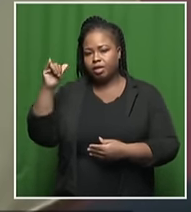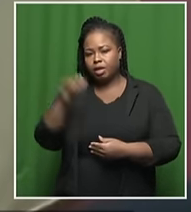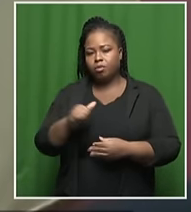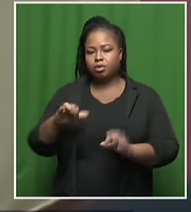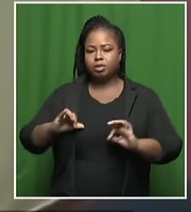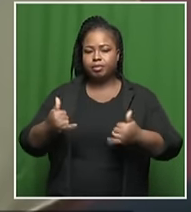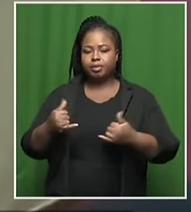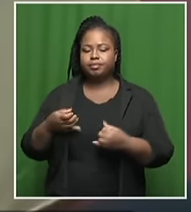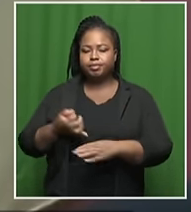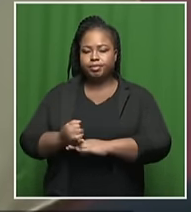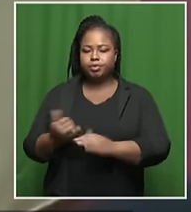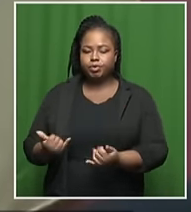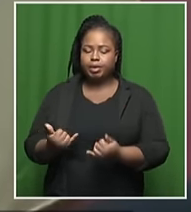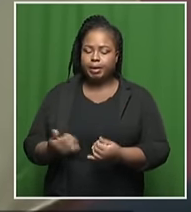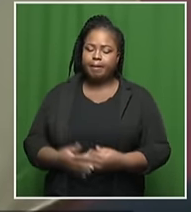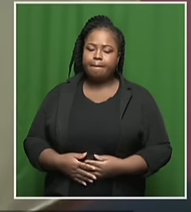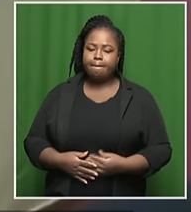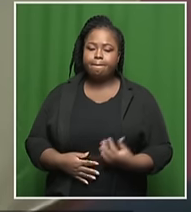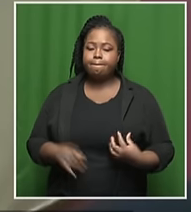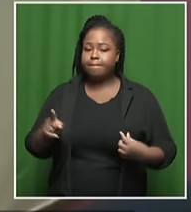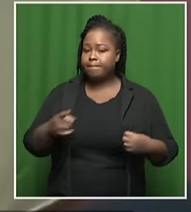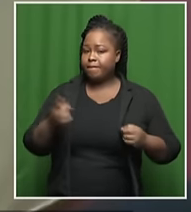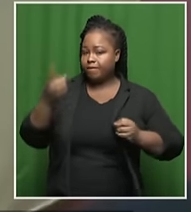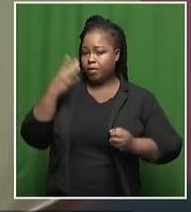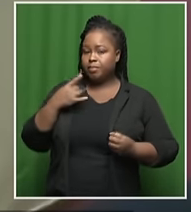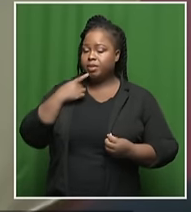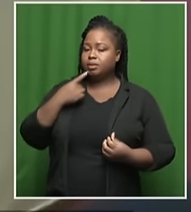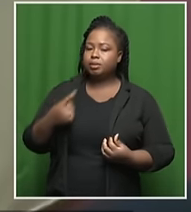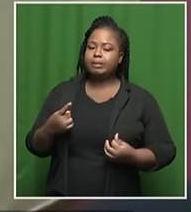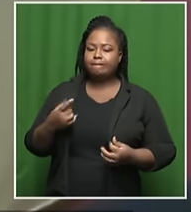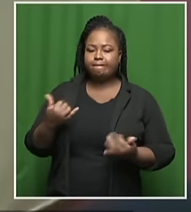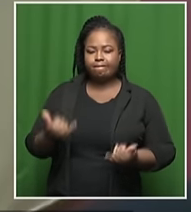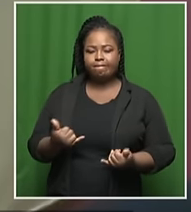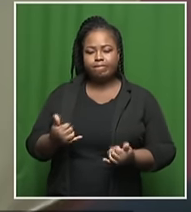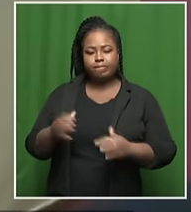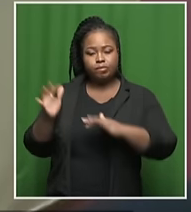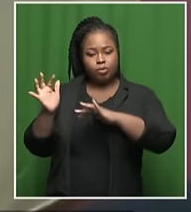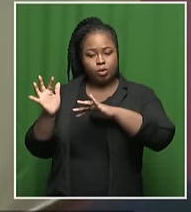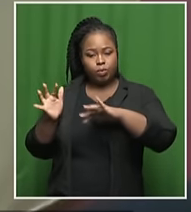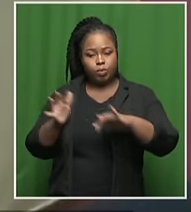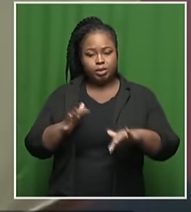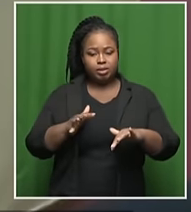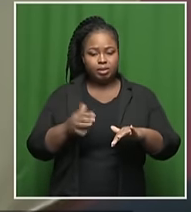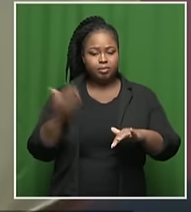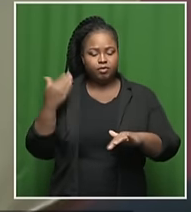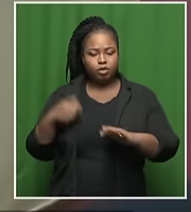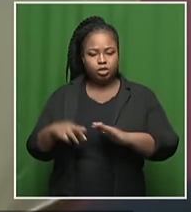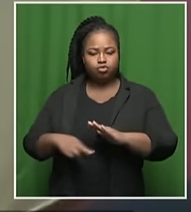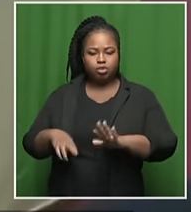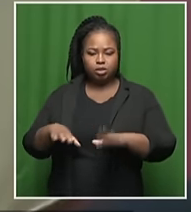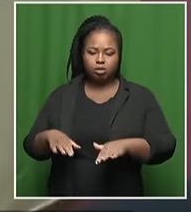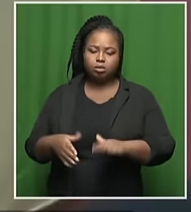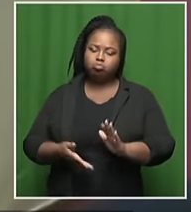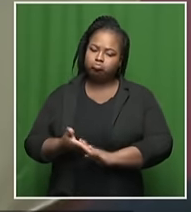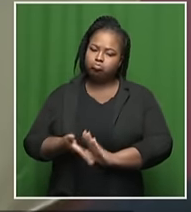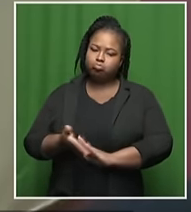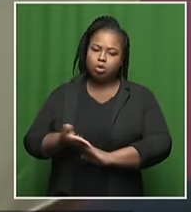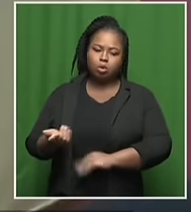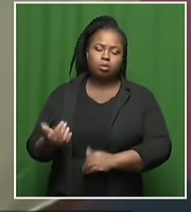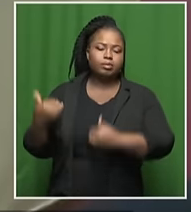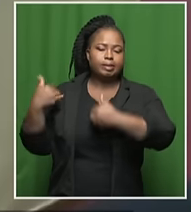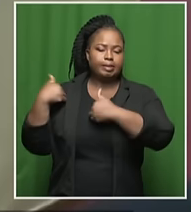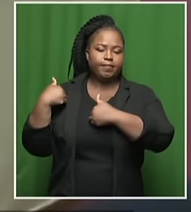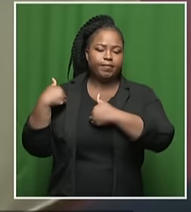company earlier today. The indication is that with the kind of winds that were in that region, they were able to carry out their operations